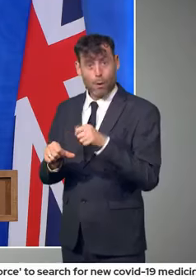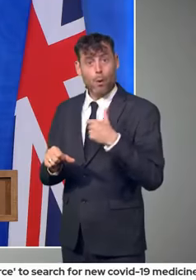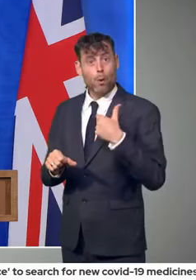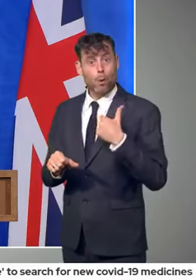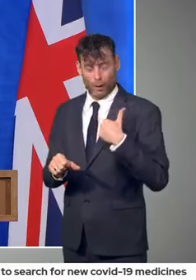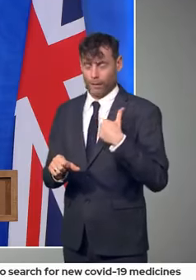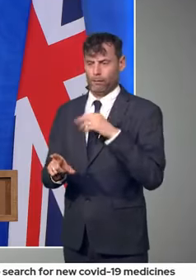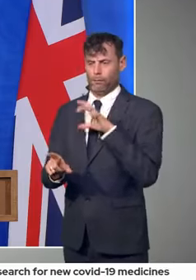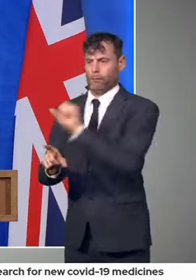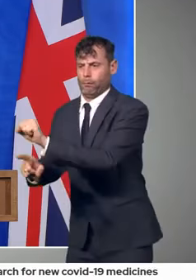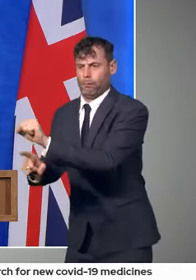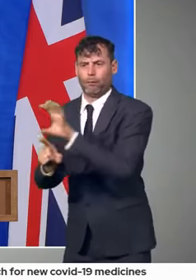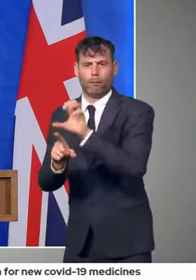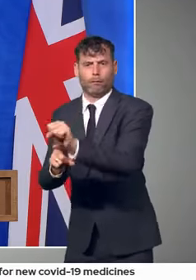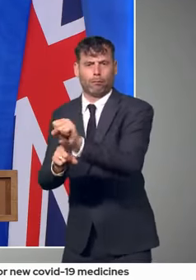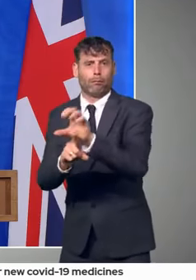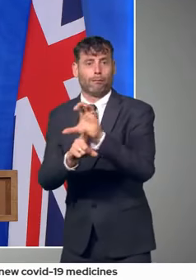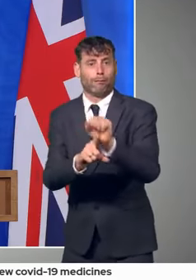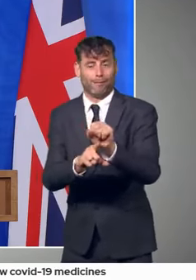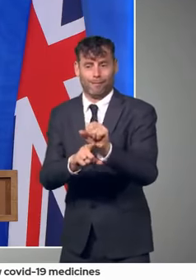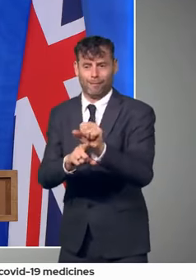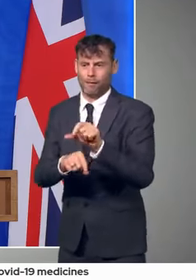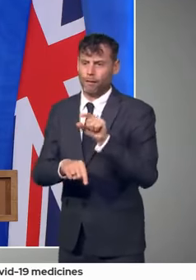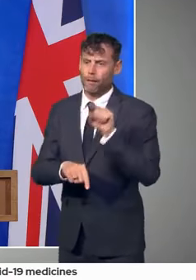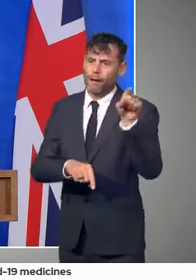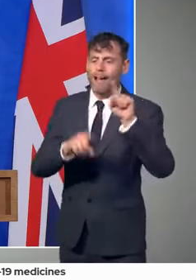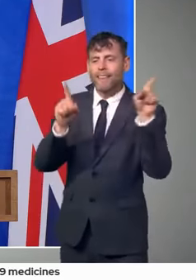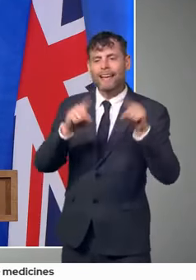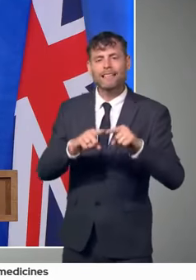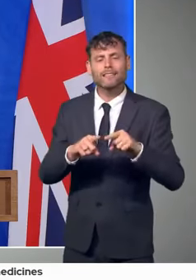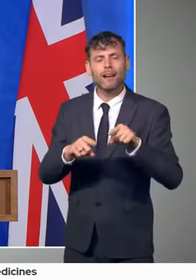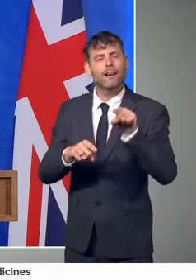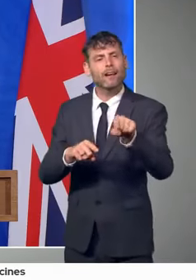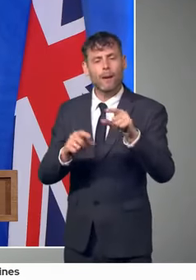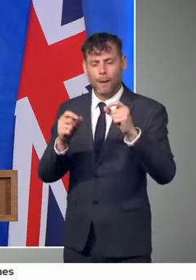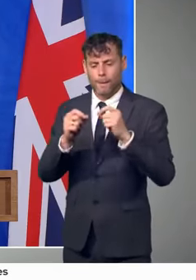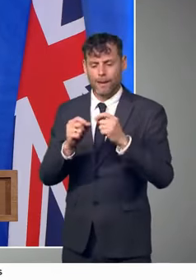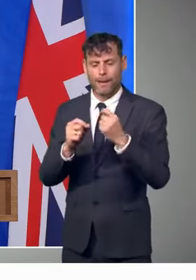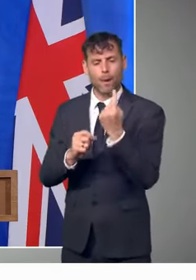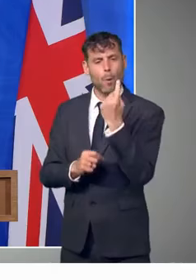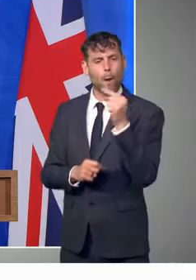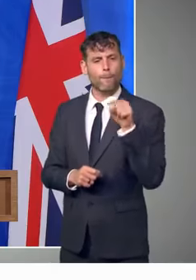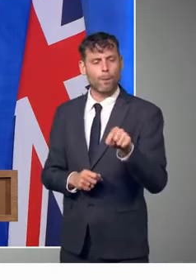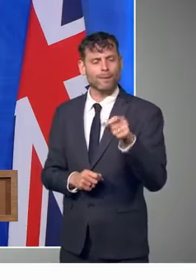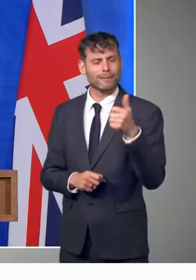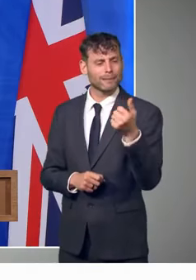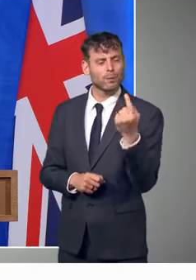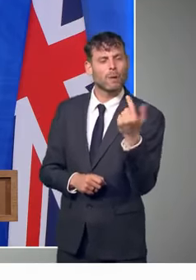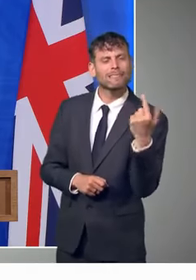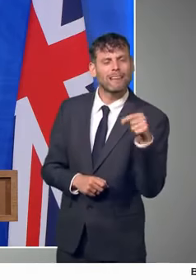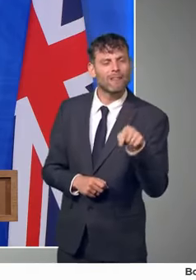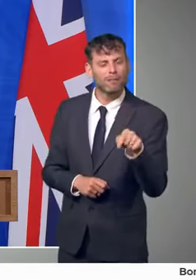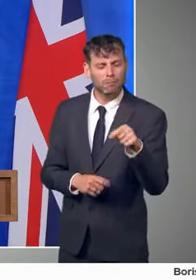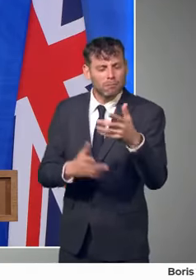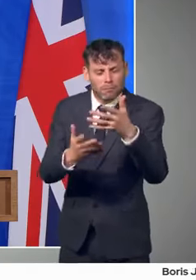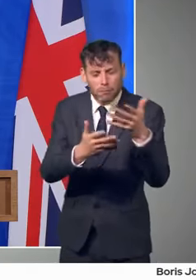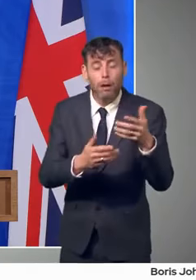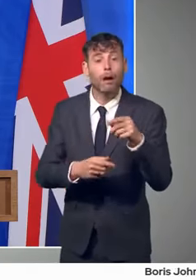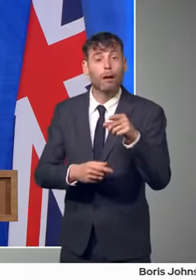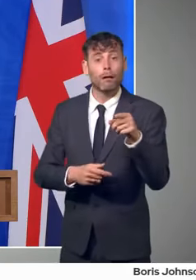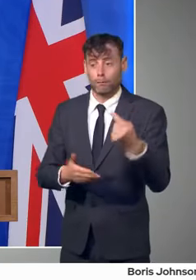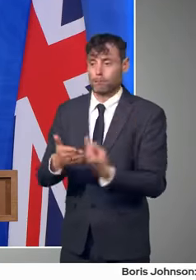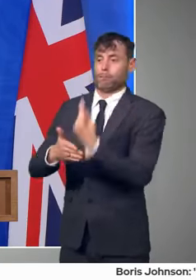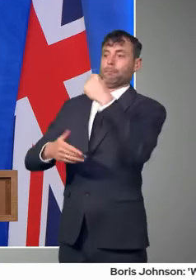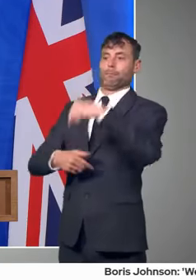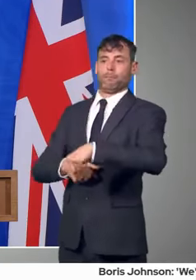variant, the B1.617, I think it is, that are currently